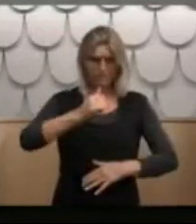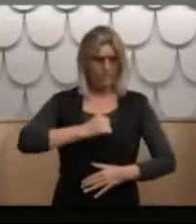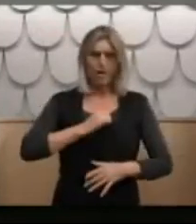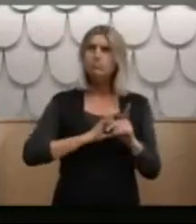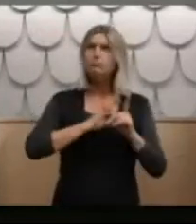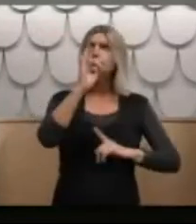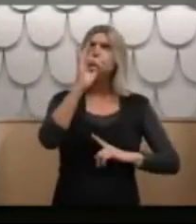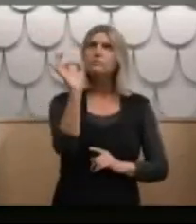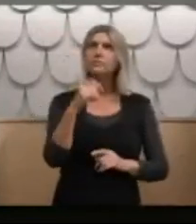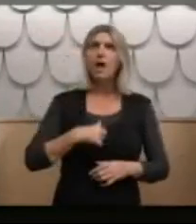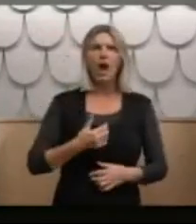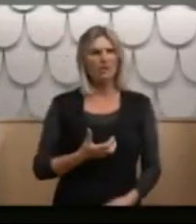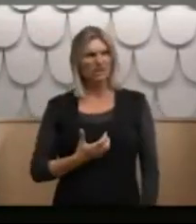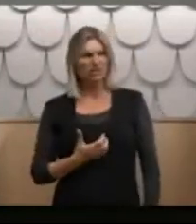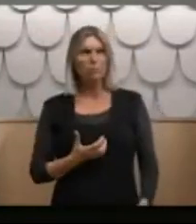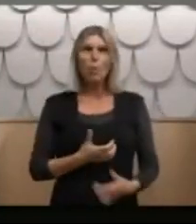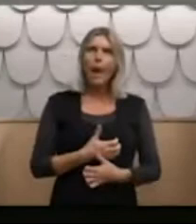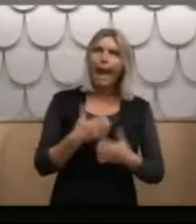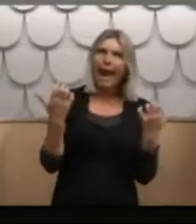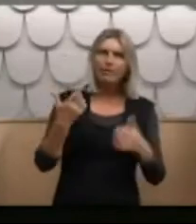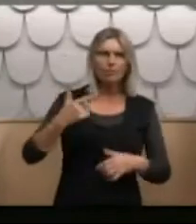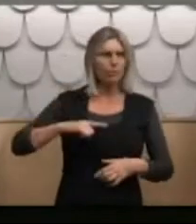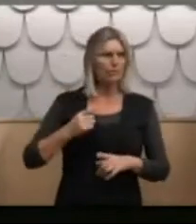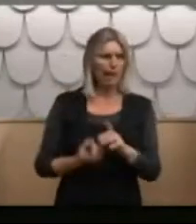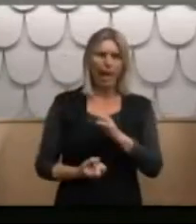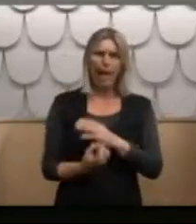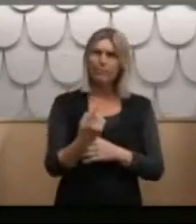I was irritable and angry because of what happened